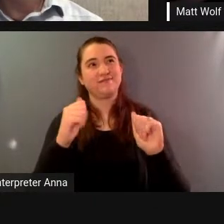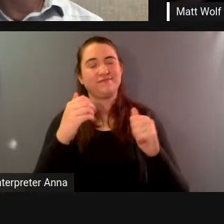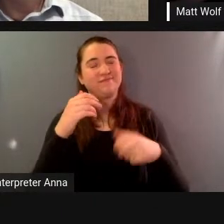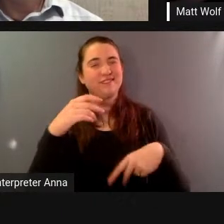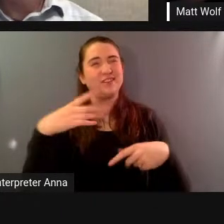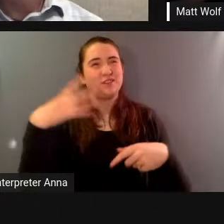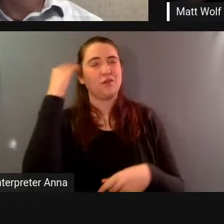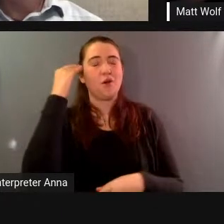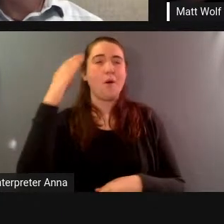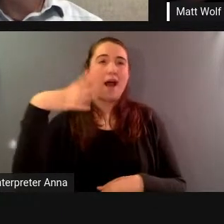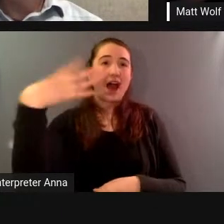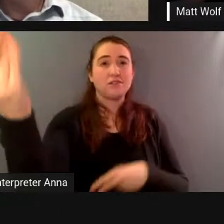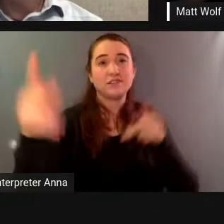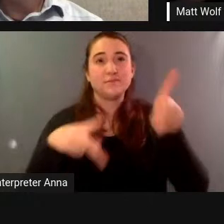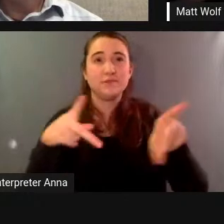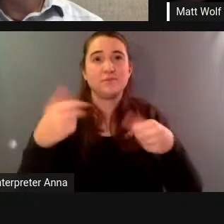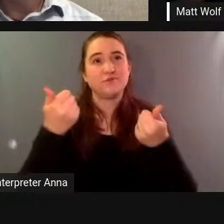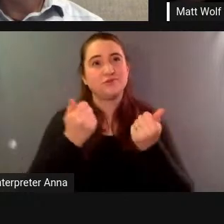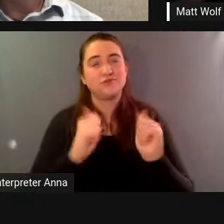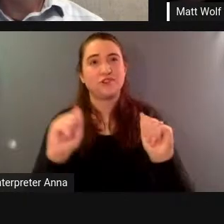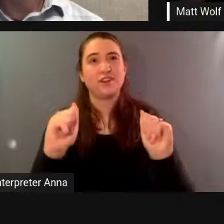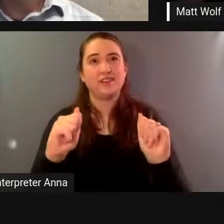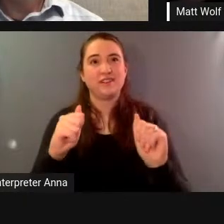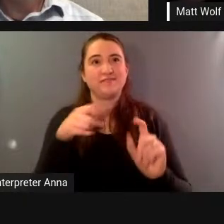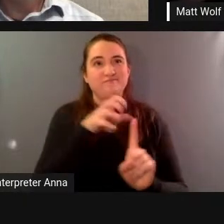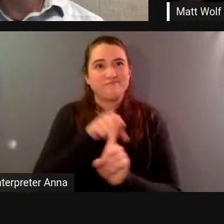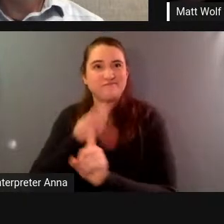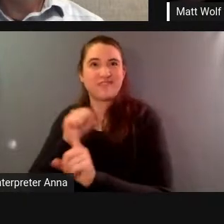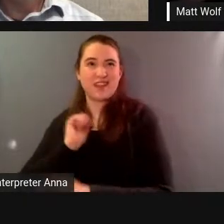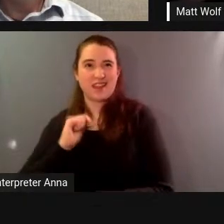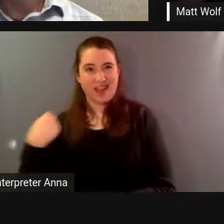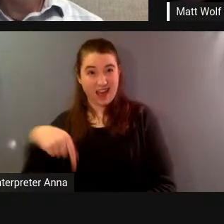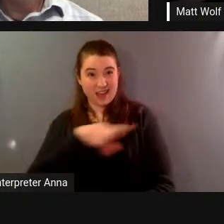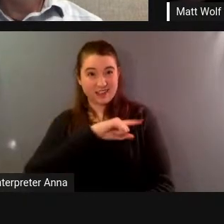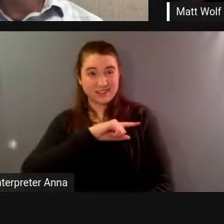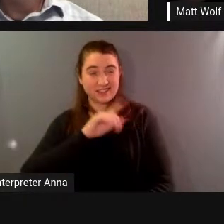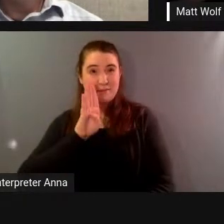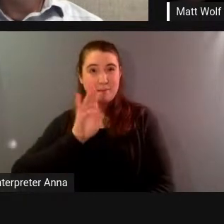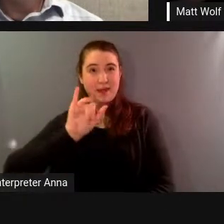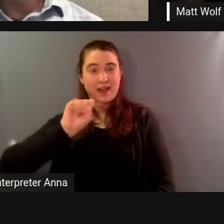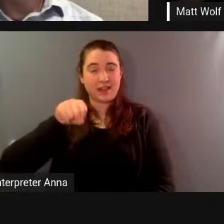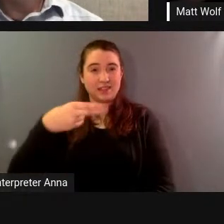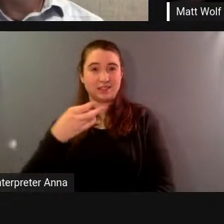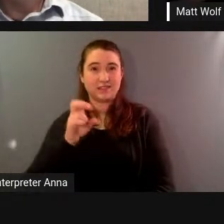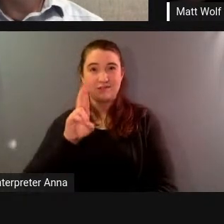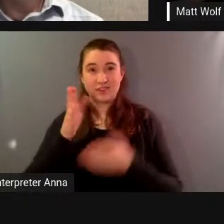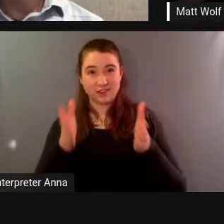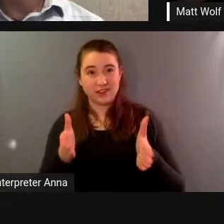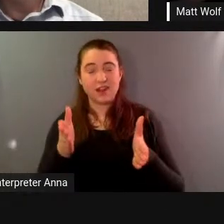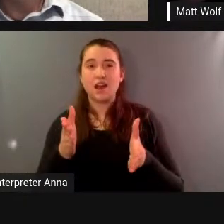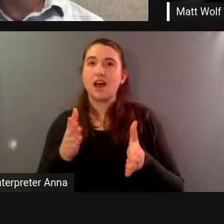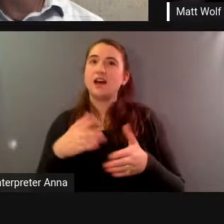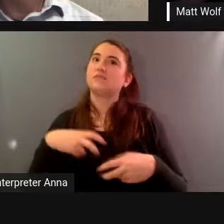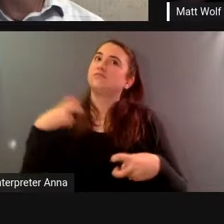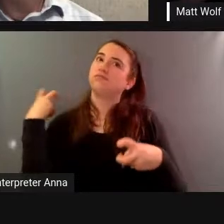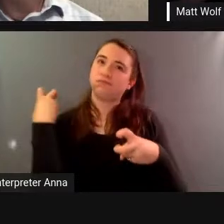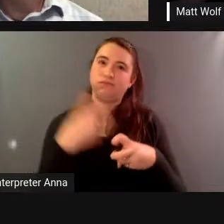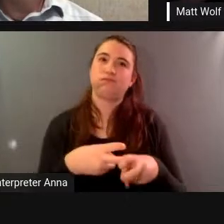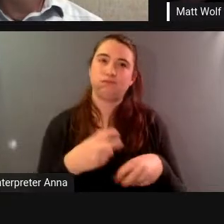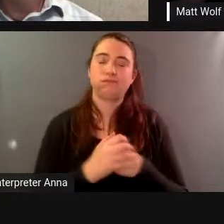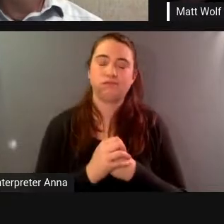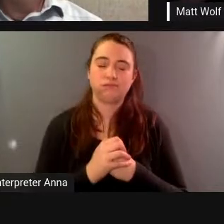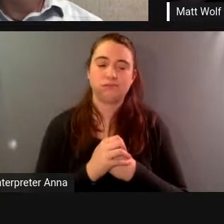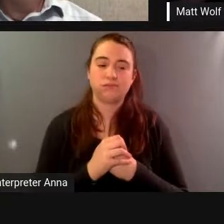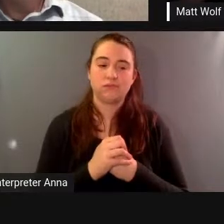side or the other that made things much much more difficult and i i do think it's kind of ironic uh